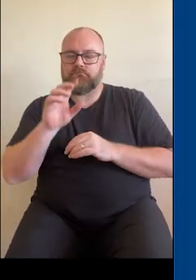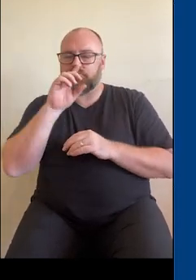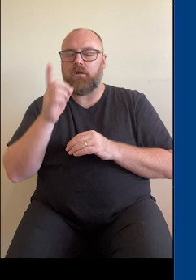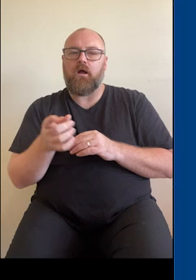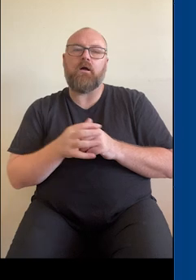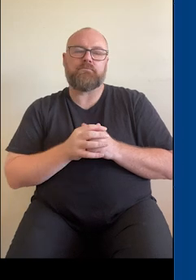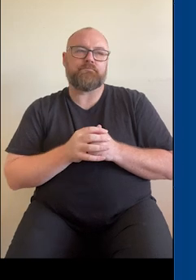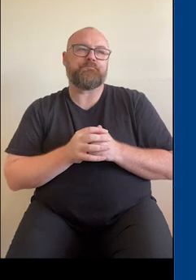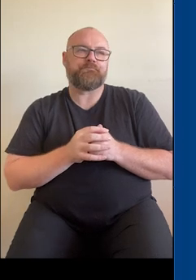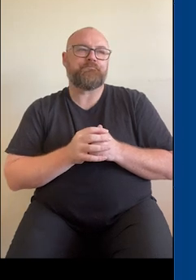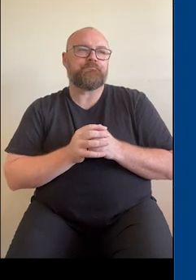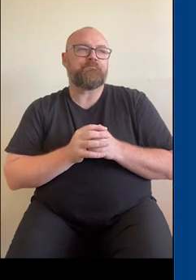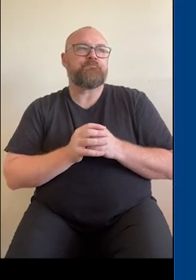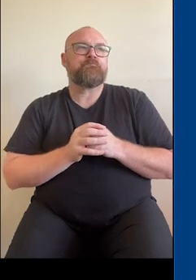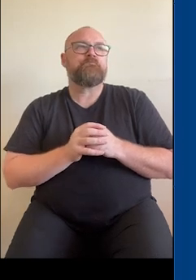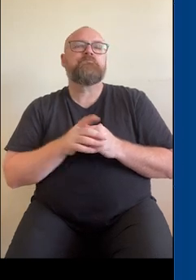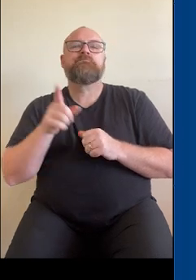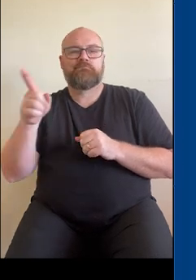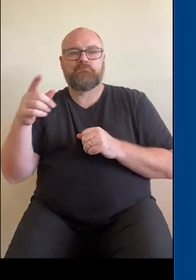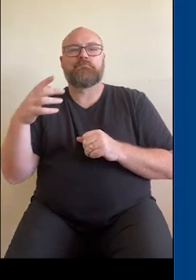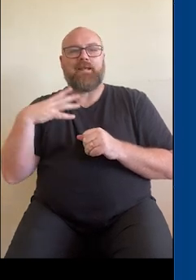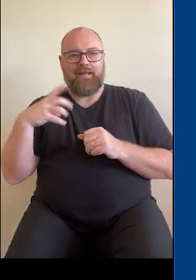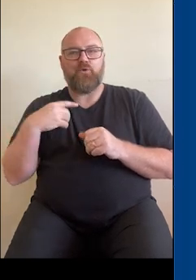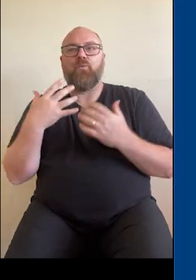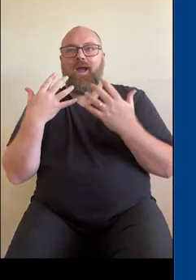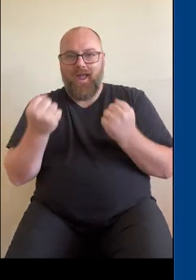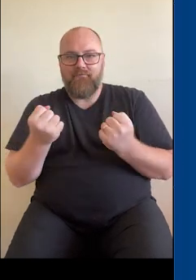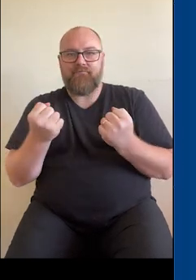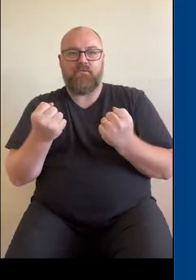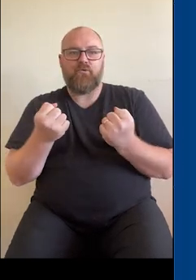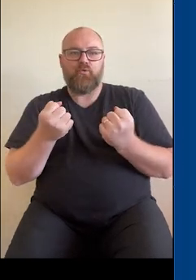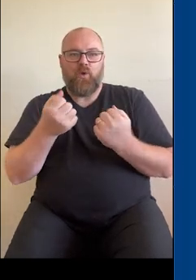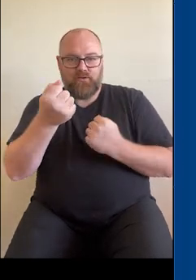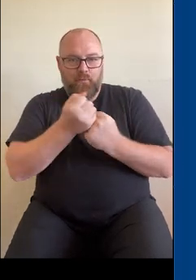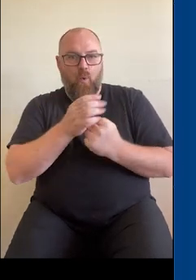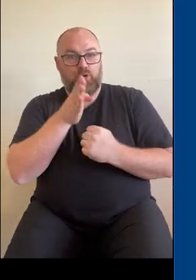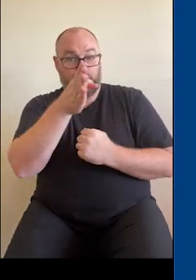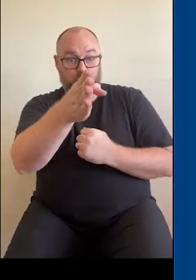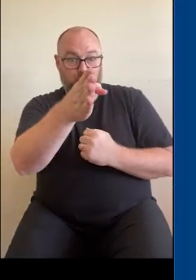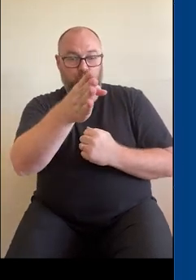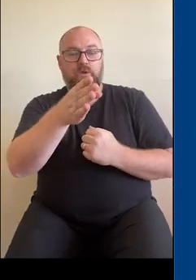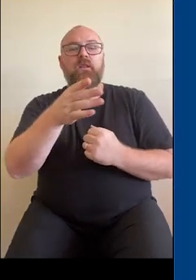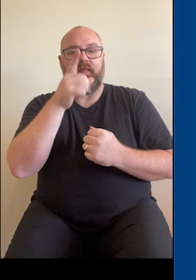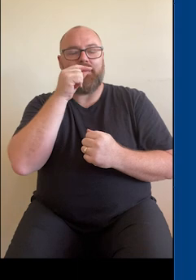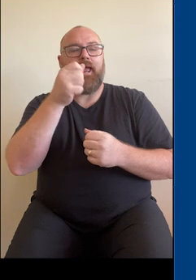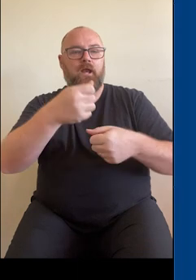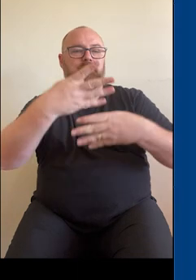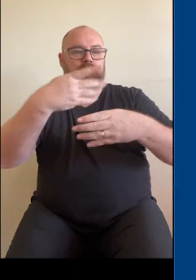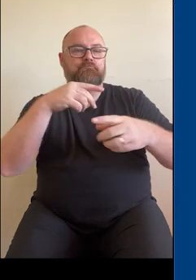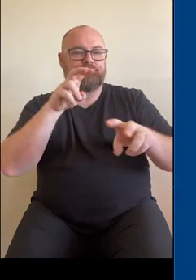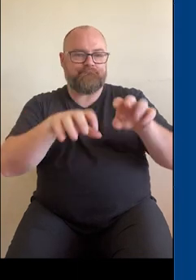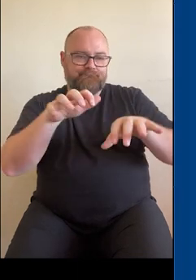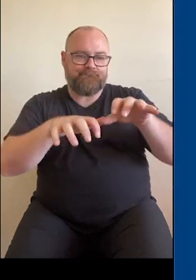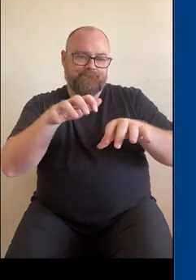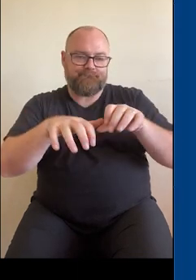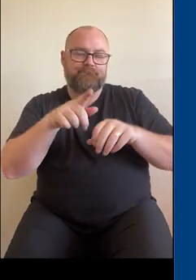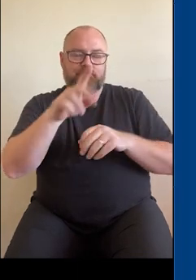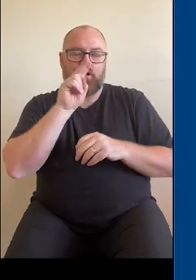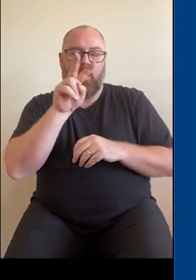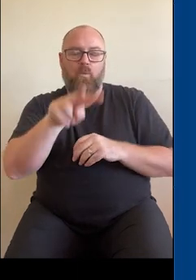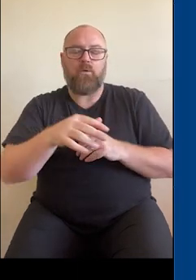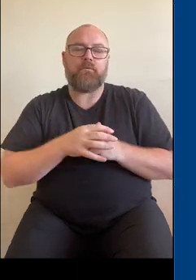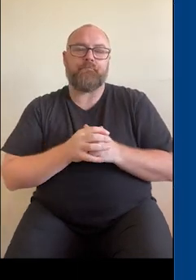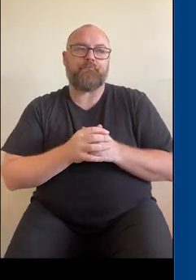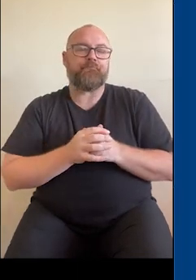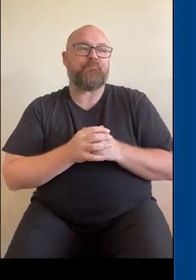jump into your my health record. They'd actually have to be providing care to you. But if they are doing that, then they can see that information